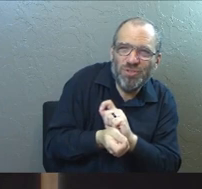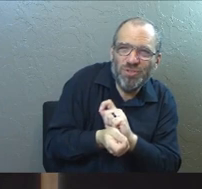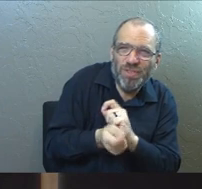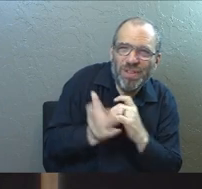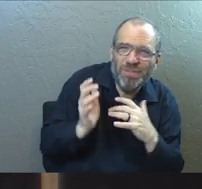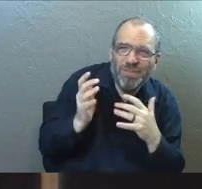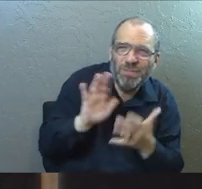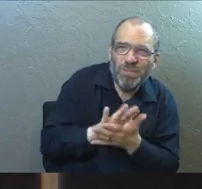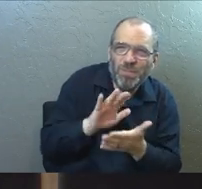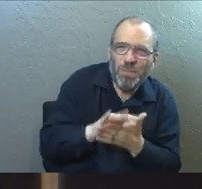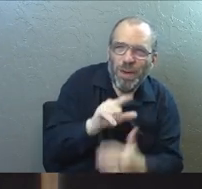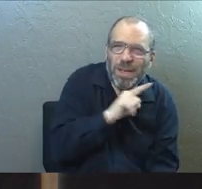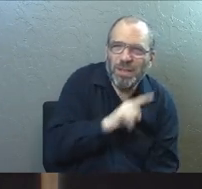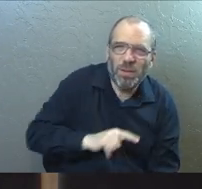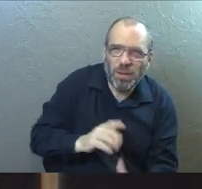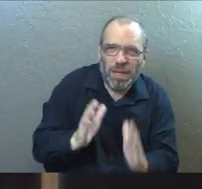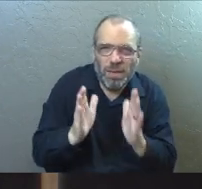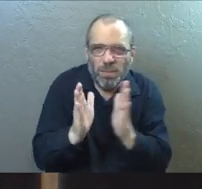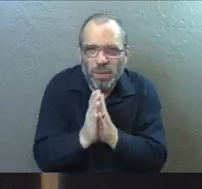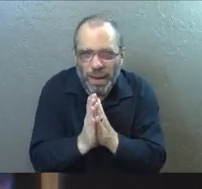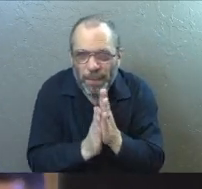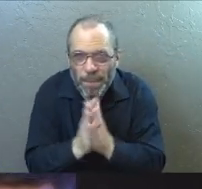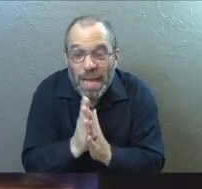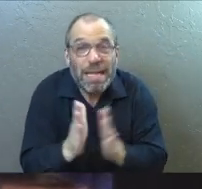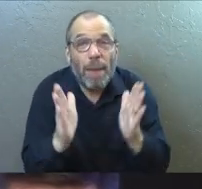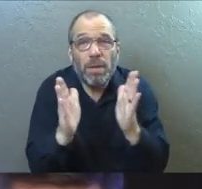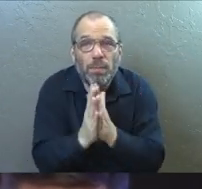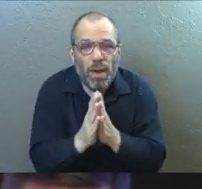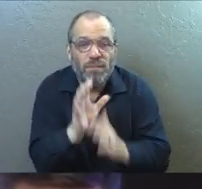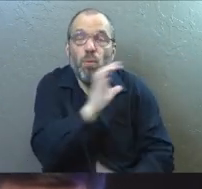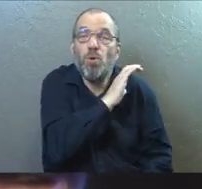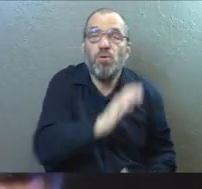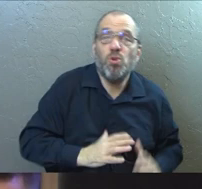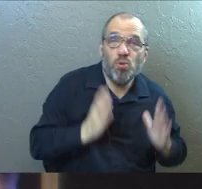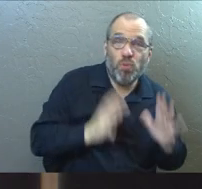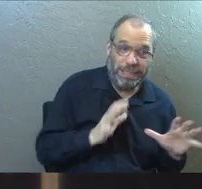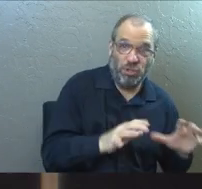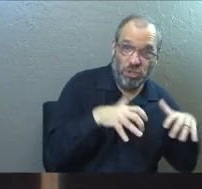Praise God for that. Let's bow our heads, close our eyes again. I'm going to pray for the Christians.